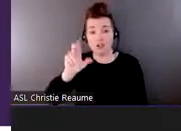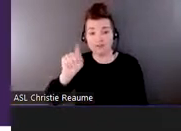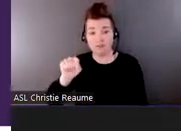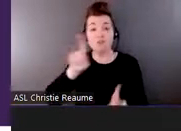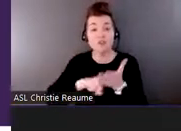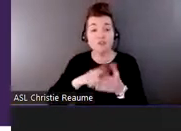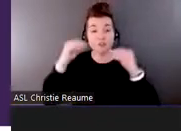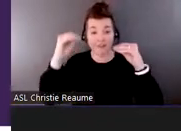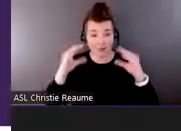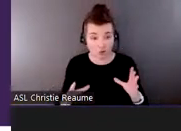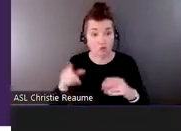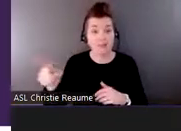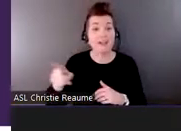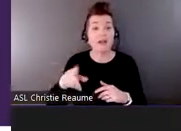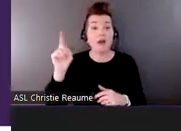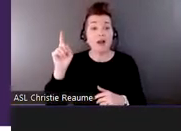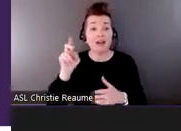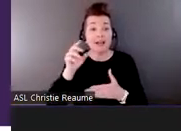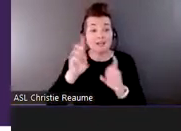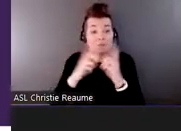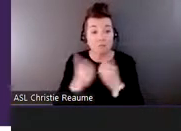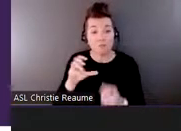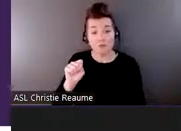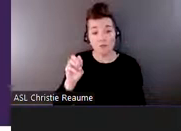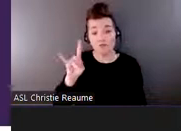and anthropology at Carleton University.